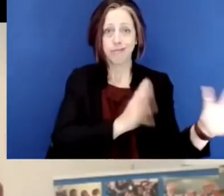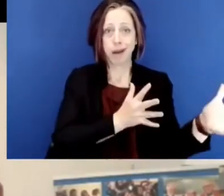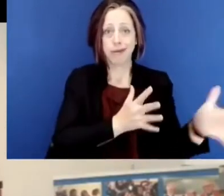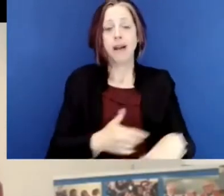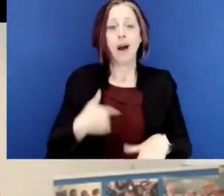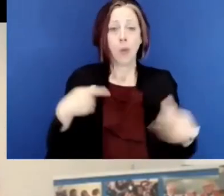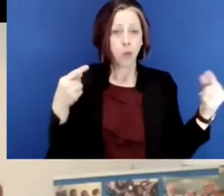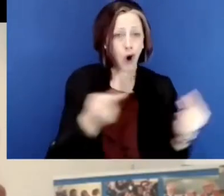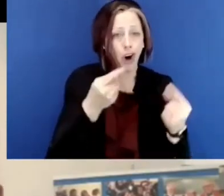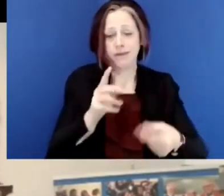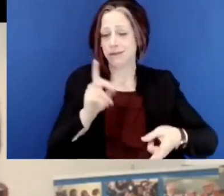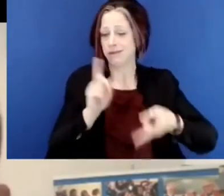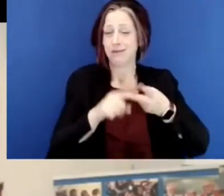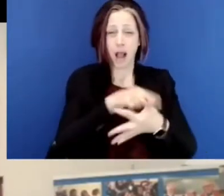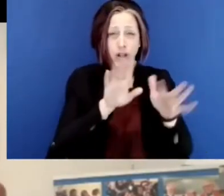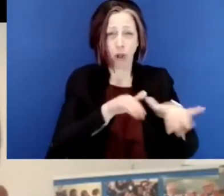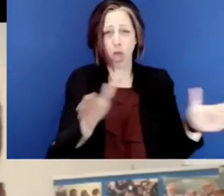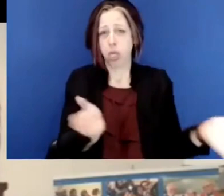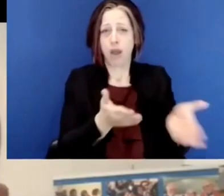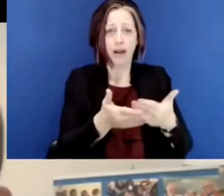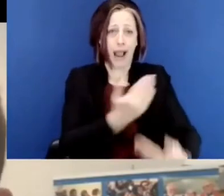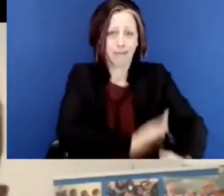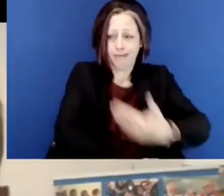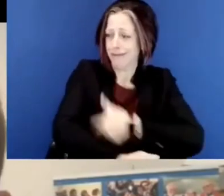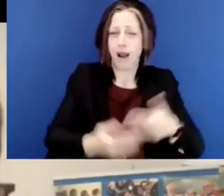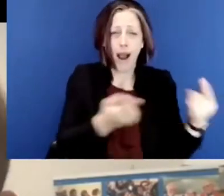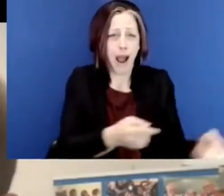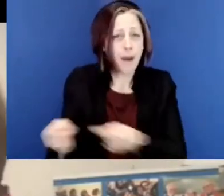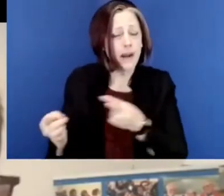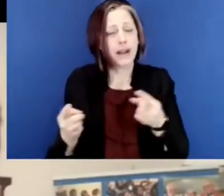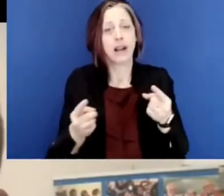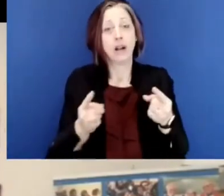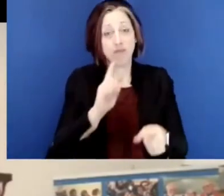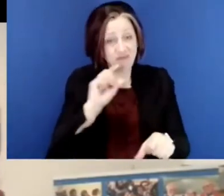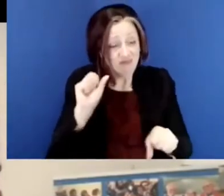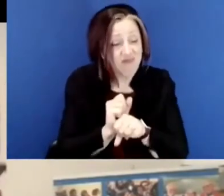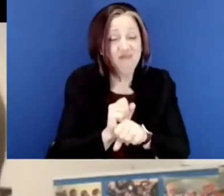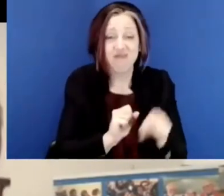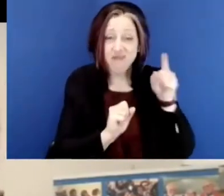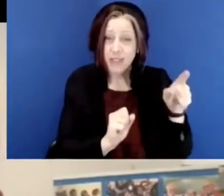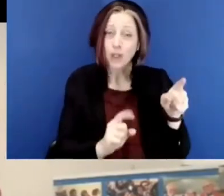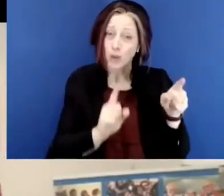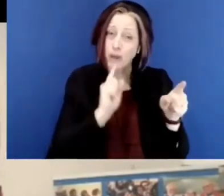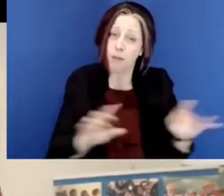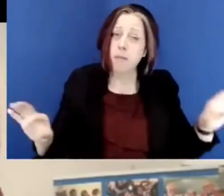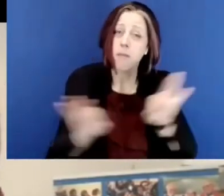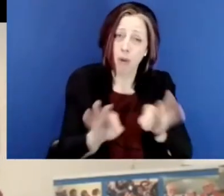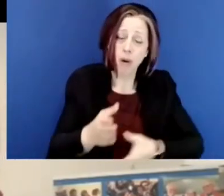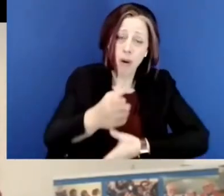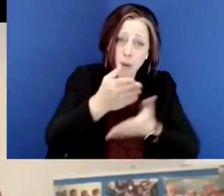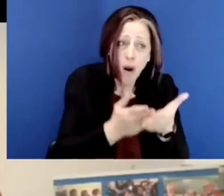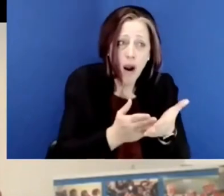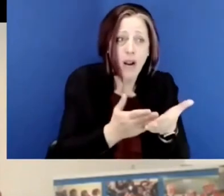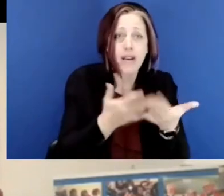Uh, children were abandoned. Children were wounded. Children were dismembered. Children, you know, were in fact, uh,